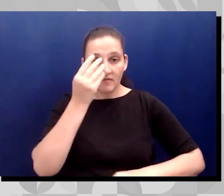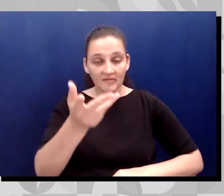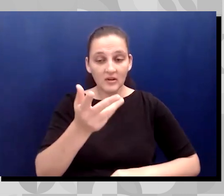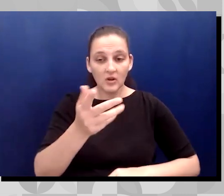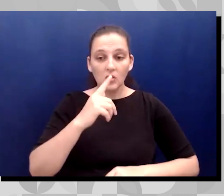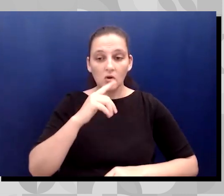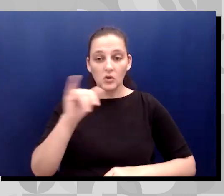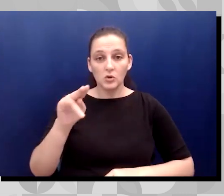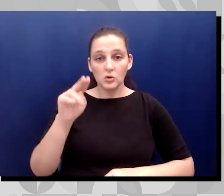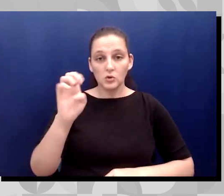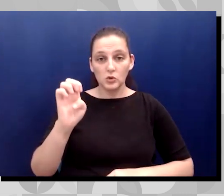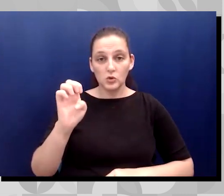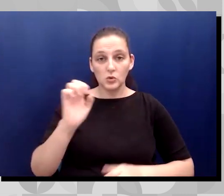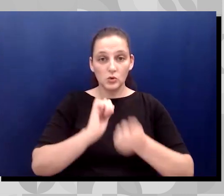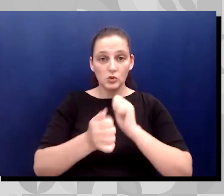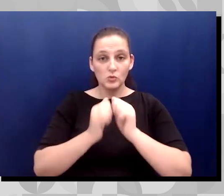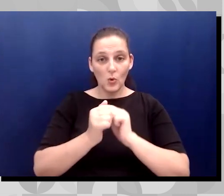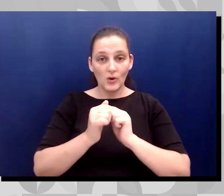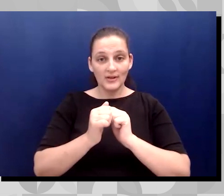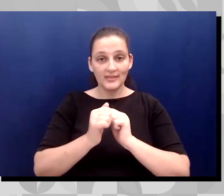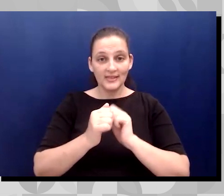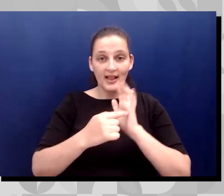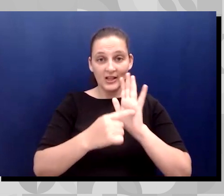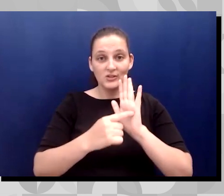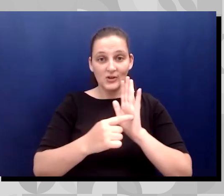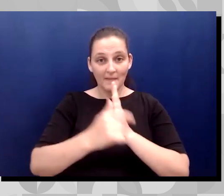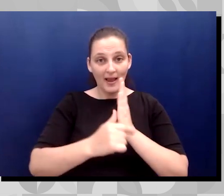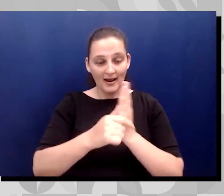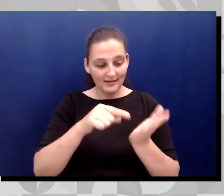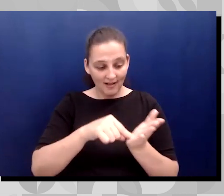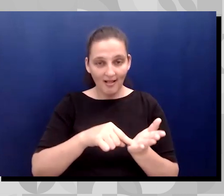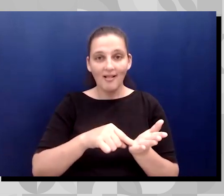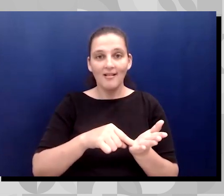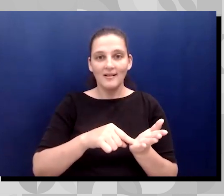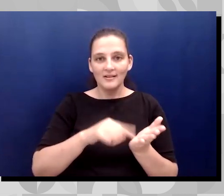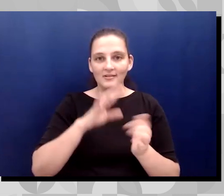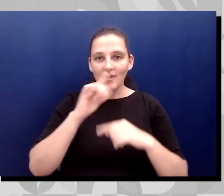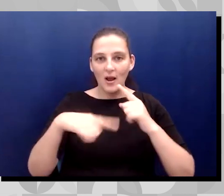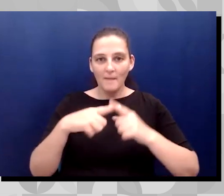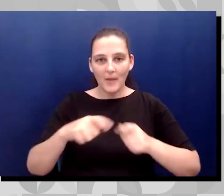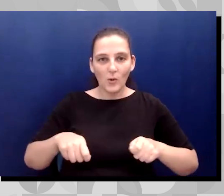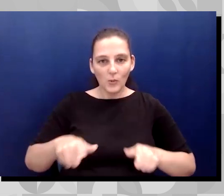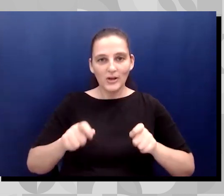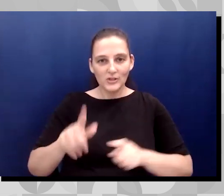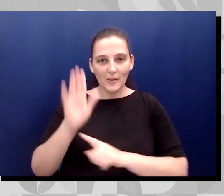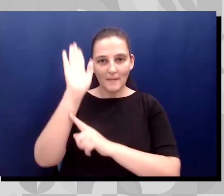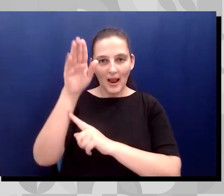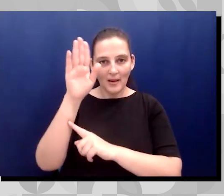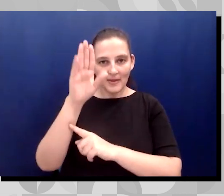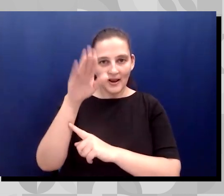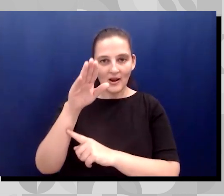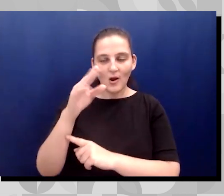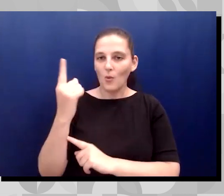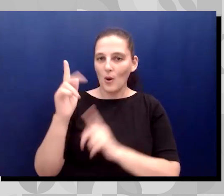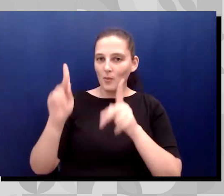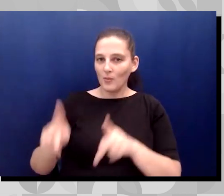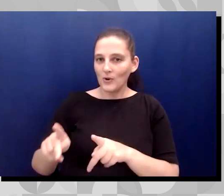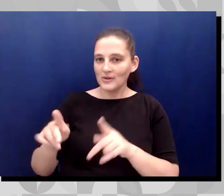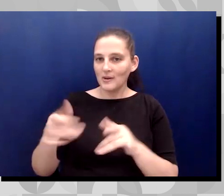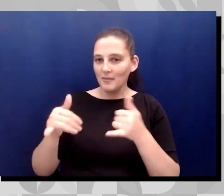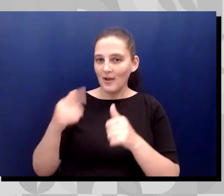sports illustrated about wheelchair basketball, Peter and Aaron Berry play with the university of Alabama. do check it out.